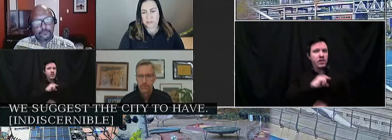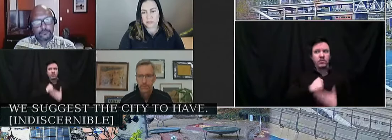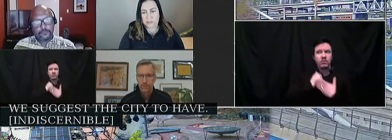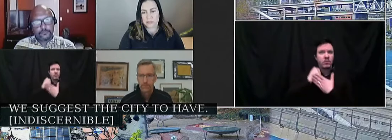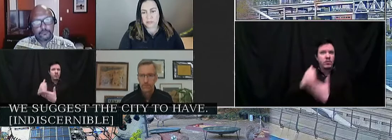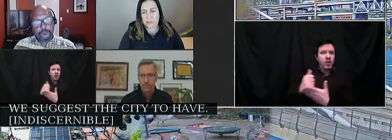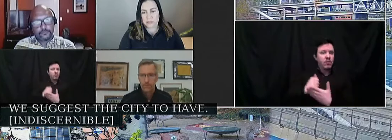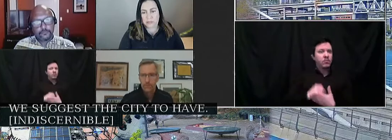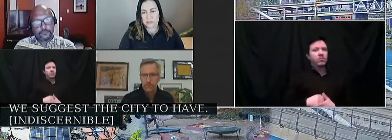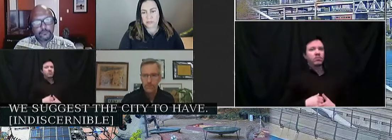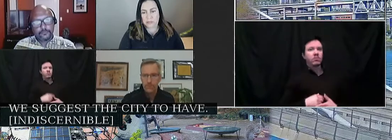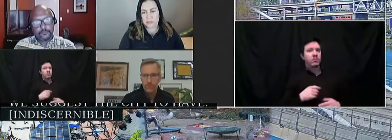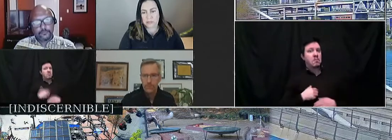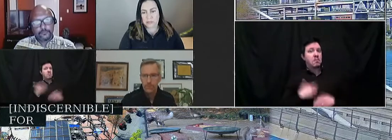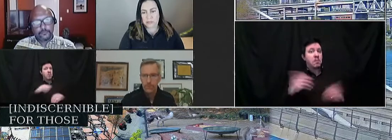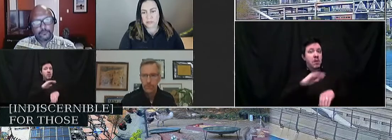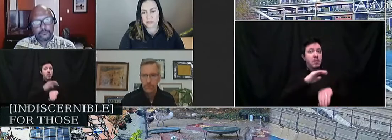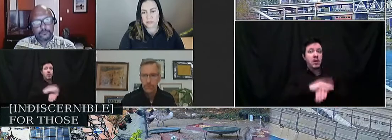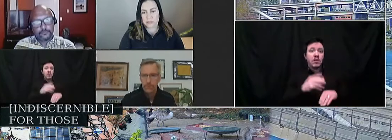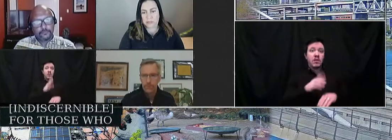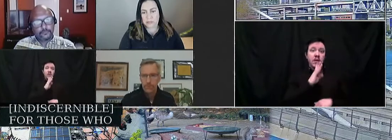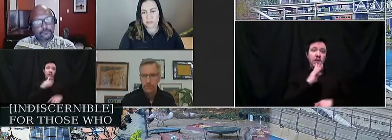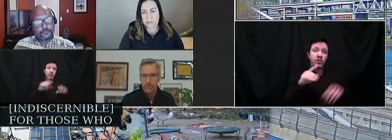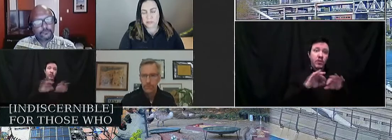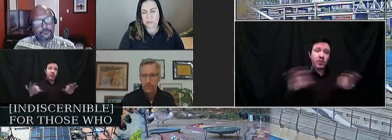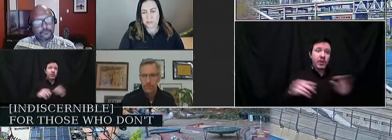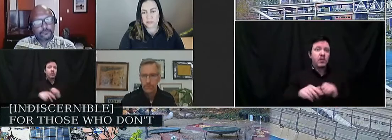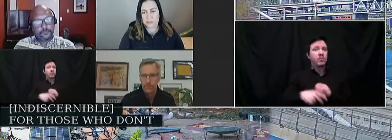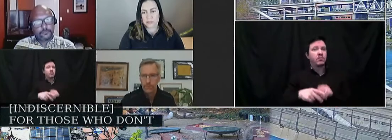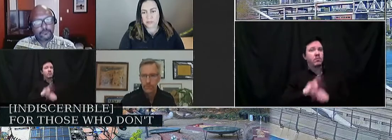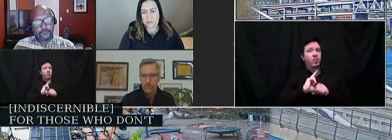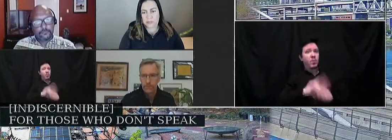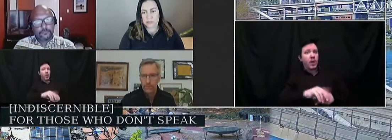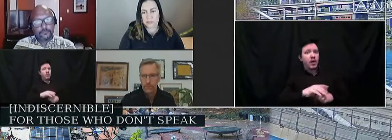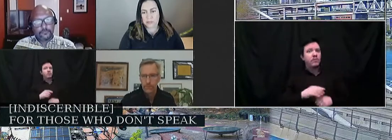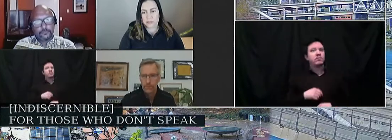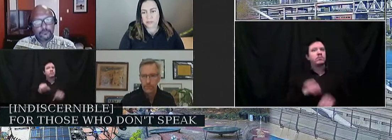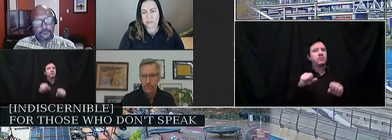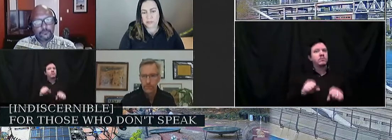speak English or don't speak English very well. Thank you.